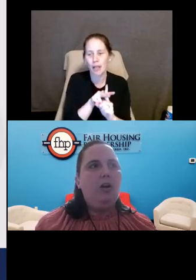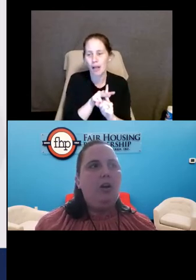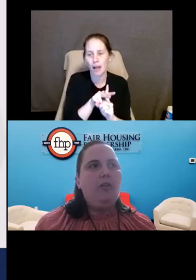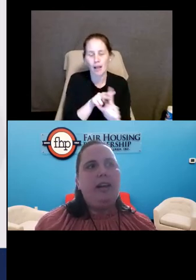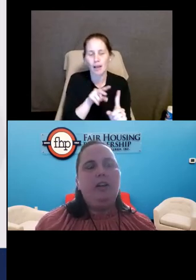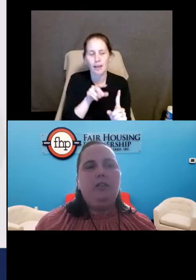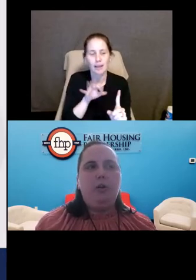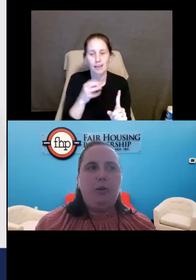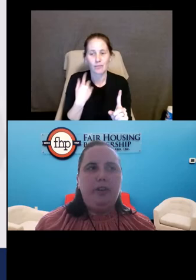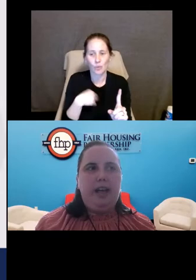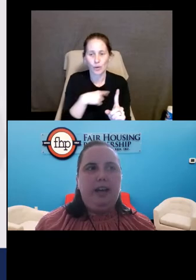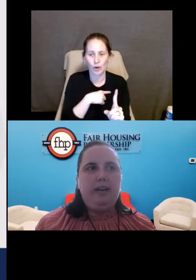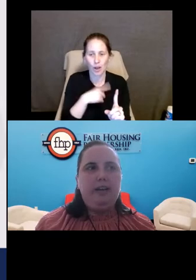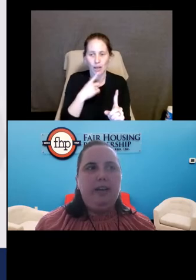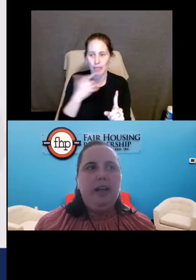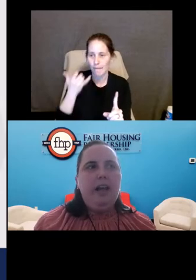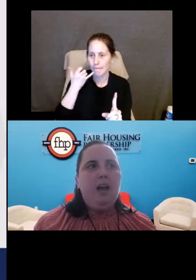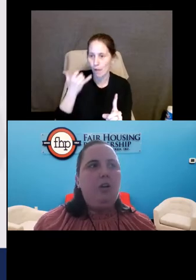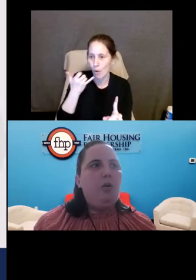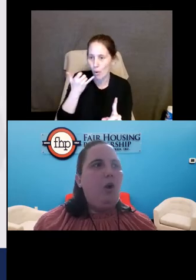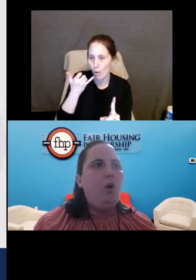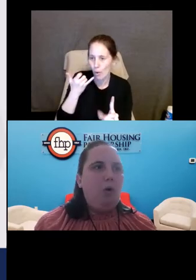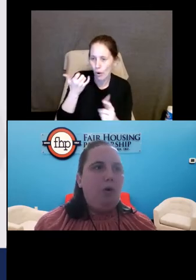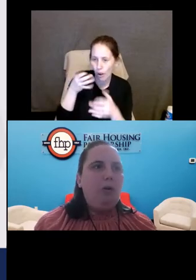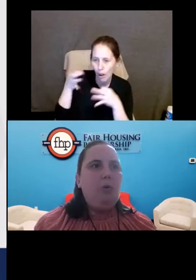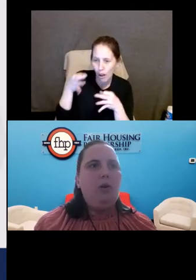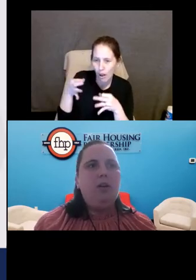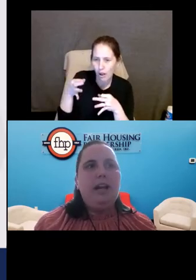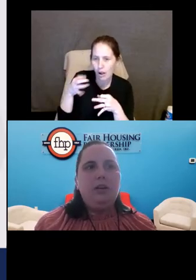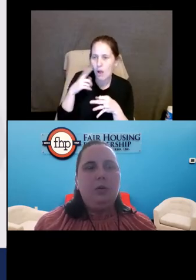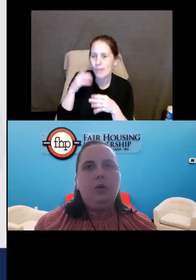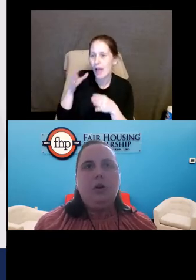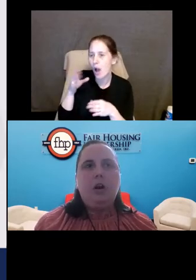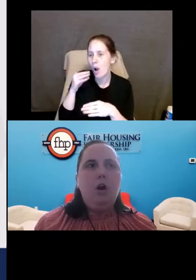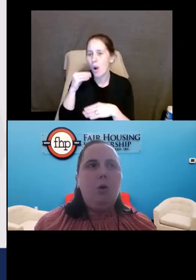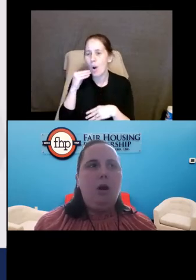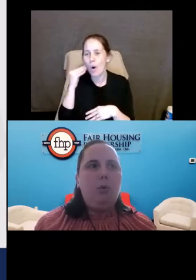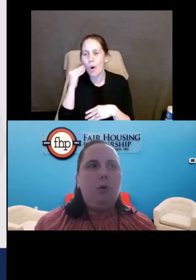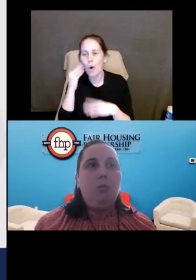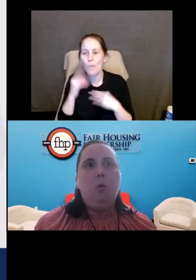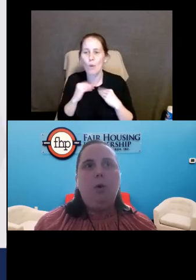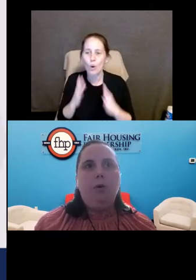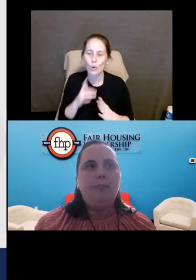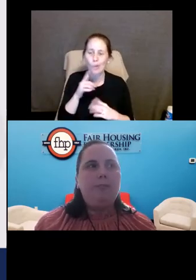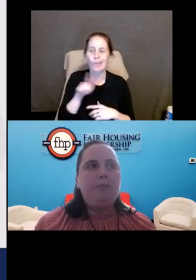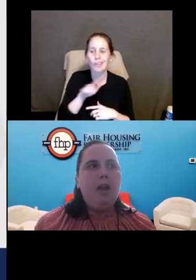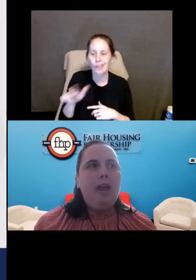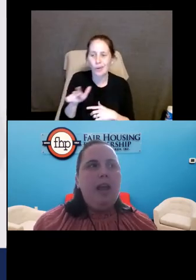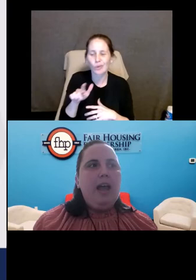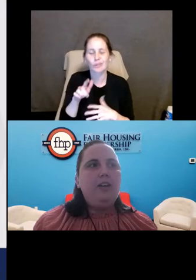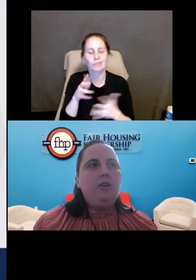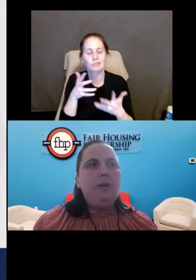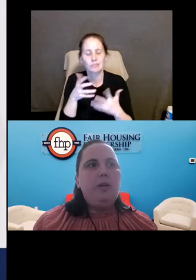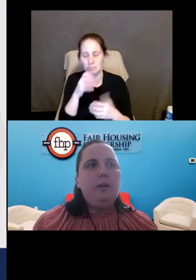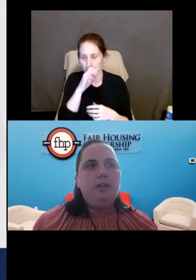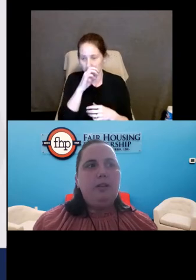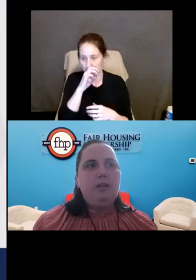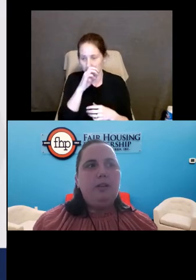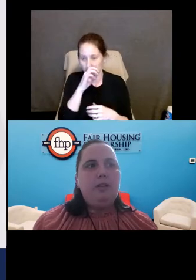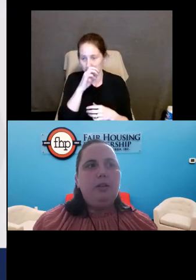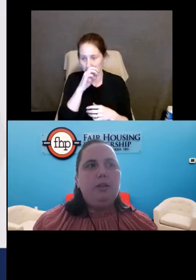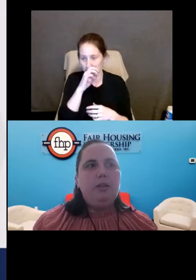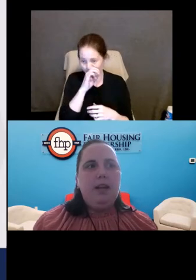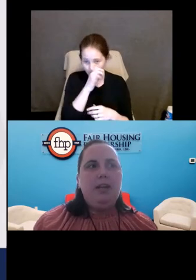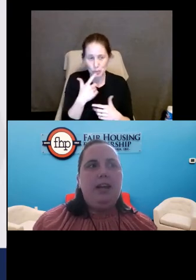are on the telephone with a tenant, a homeowner, or a landlord, or a co-op board, or more. And so I'm going to spend